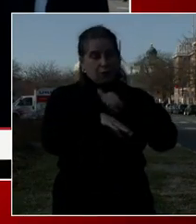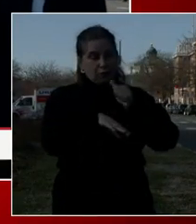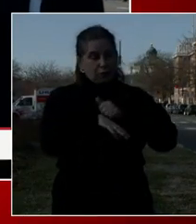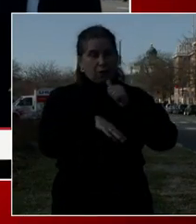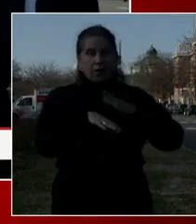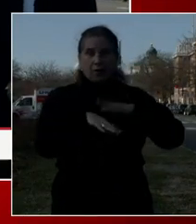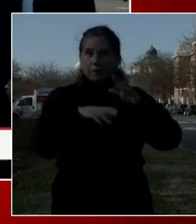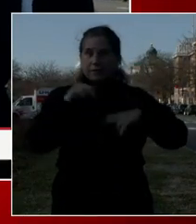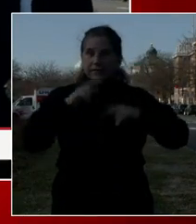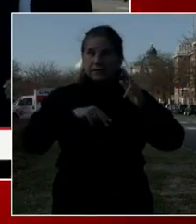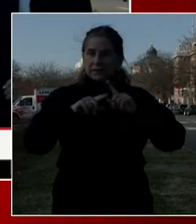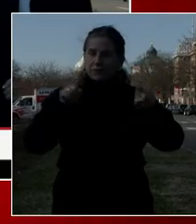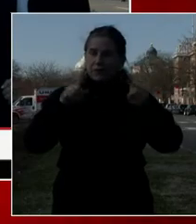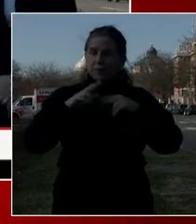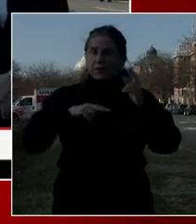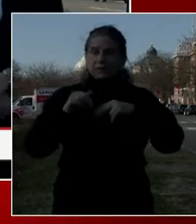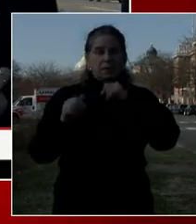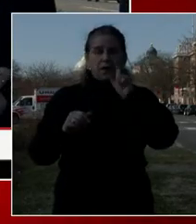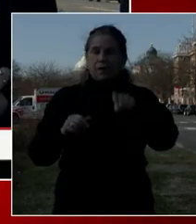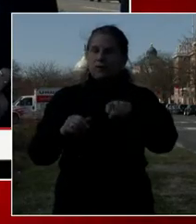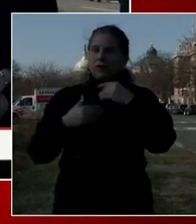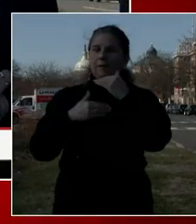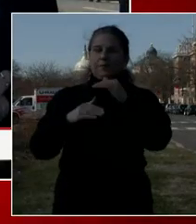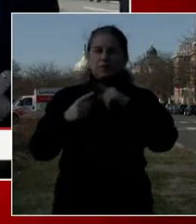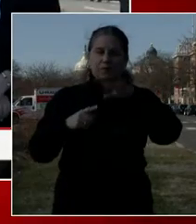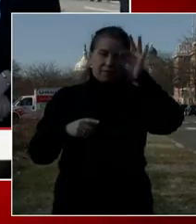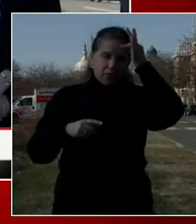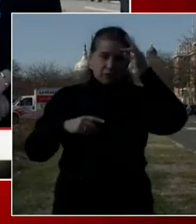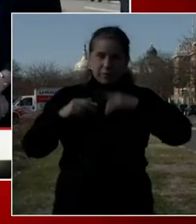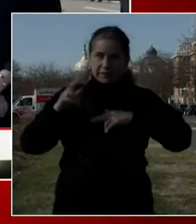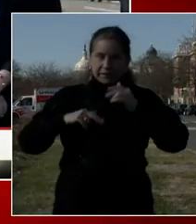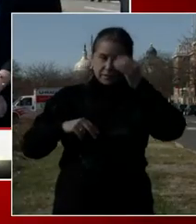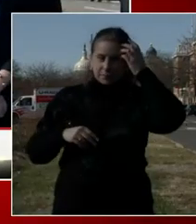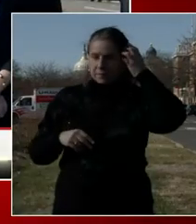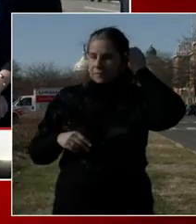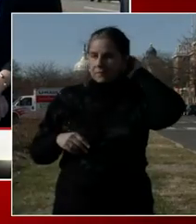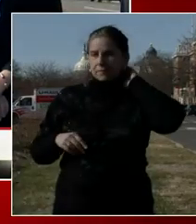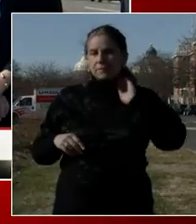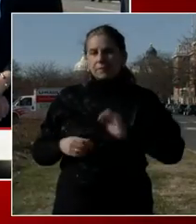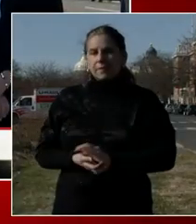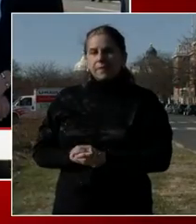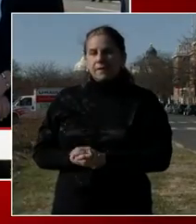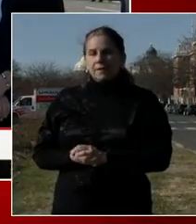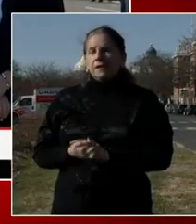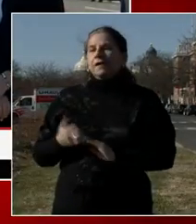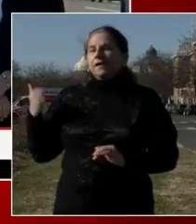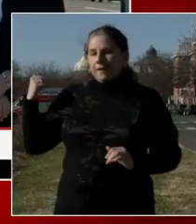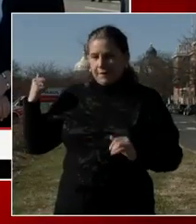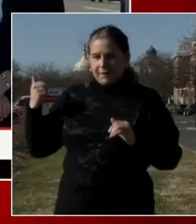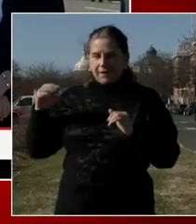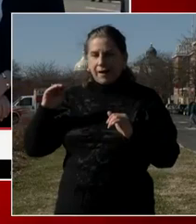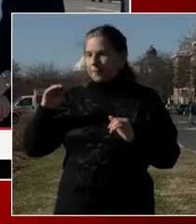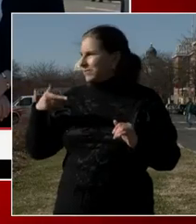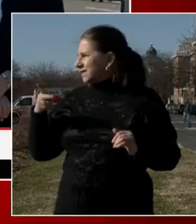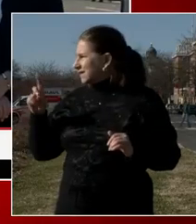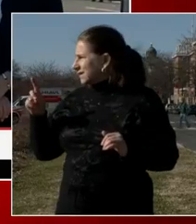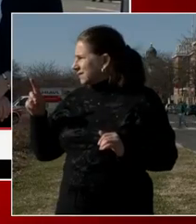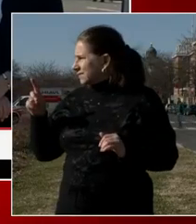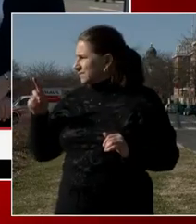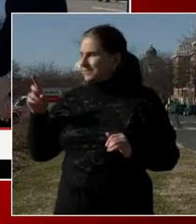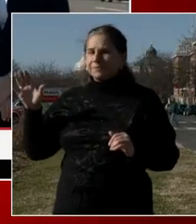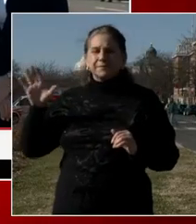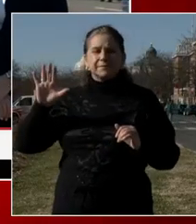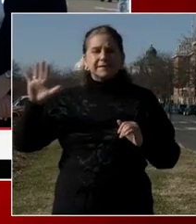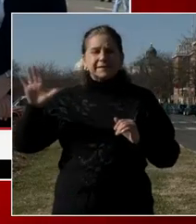Well, thanks for the question. And, along with the Metropolitan Police Department and Chief Conte and his team, we have a daily, uh,